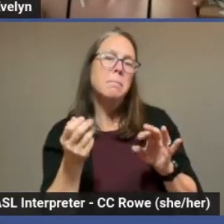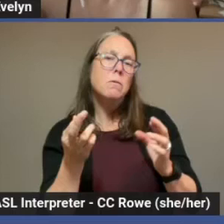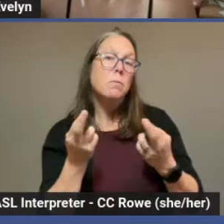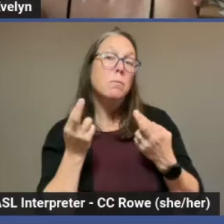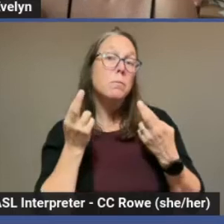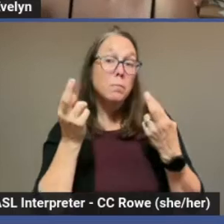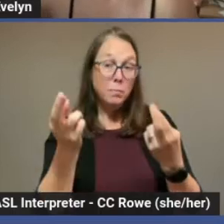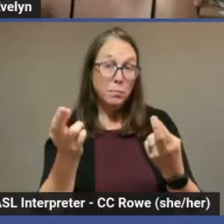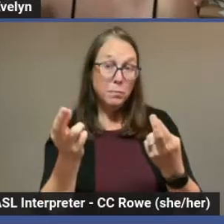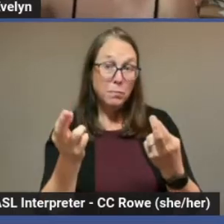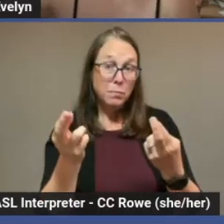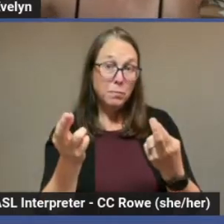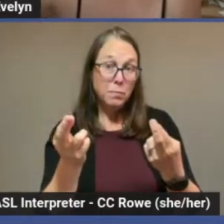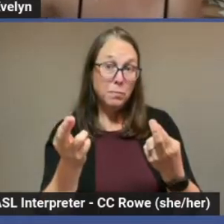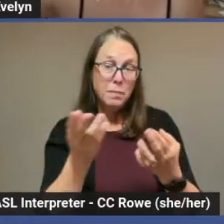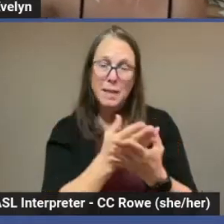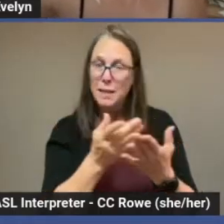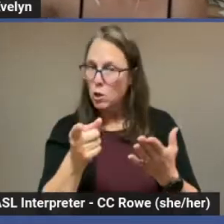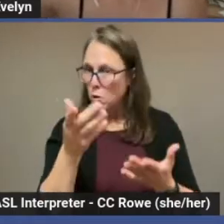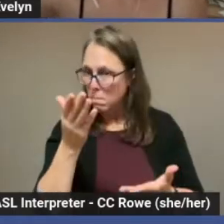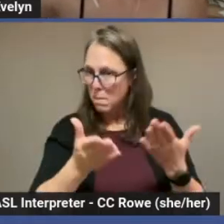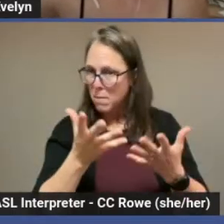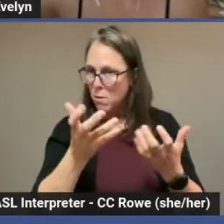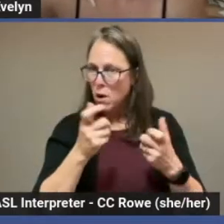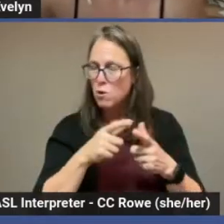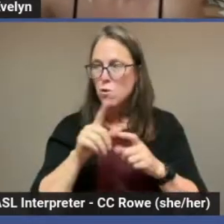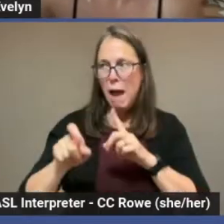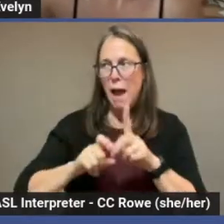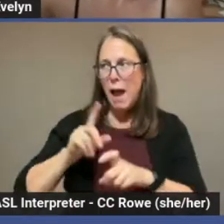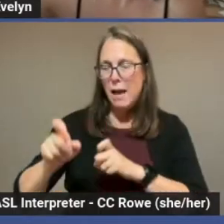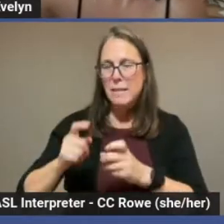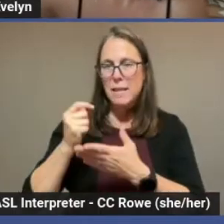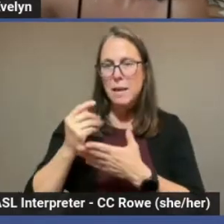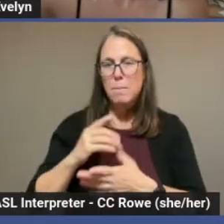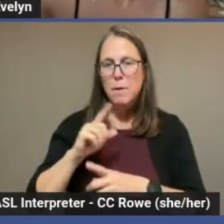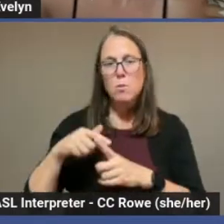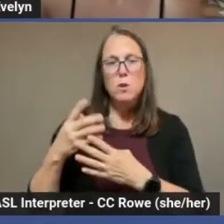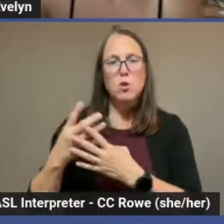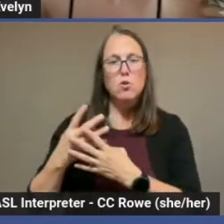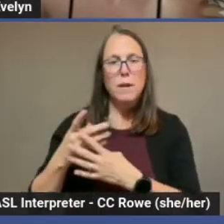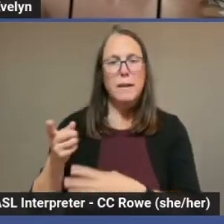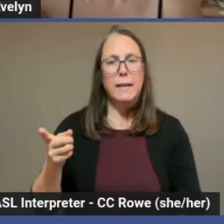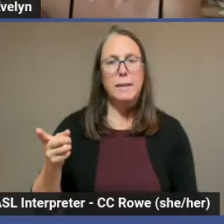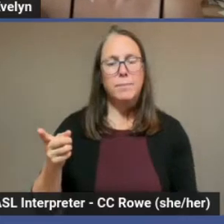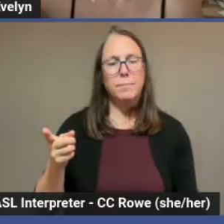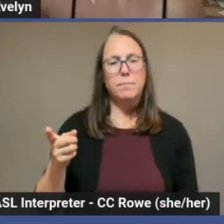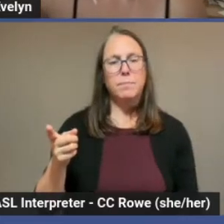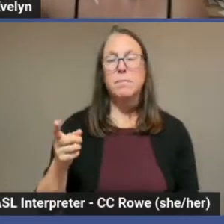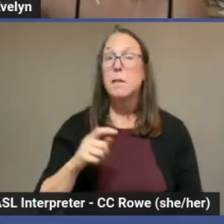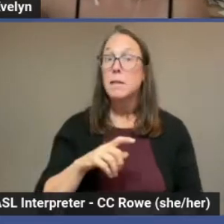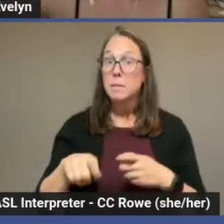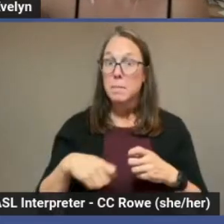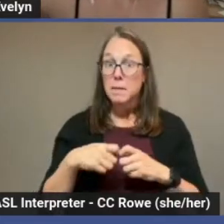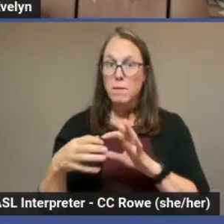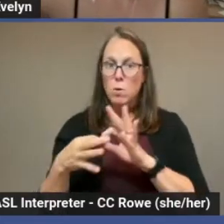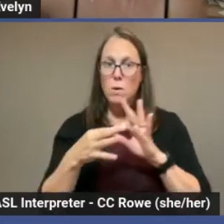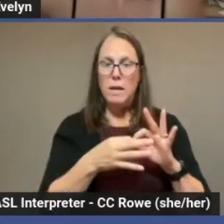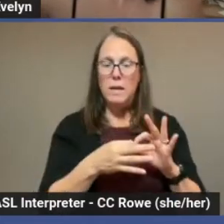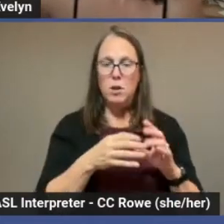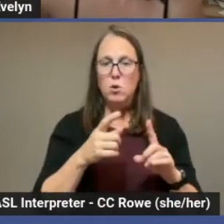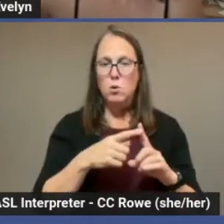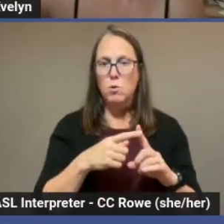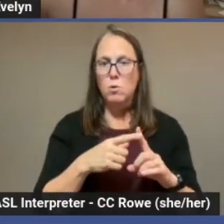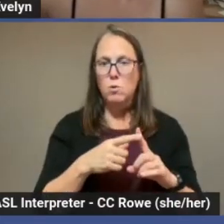recommendation on things you may want to ask a therapist when screening them, specifically to help you